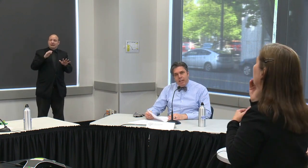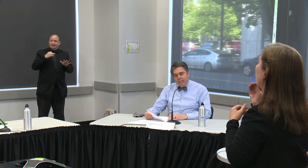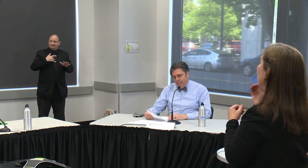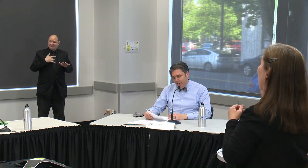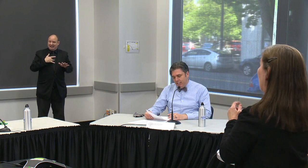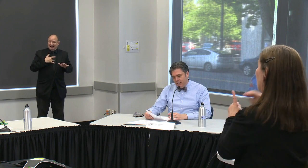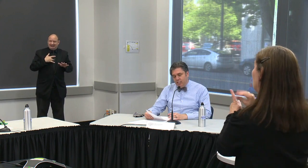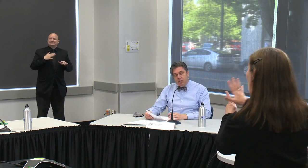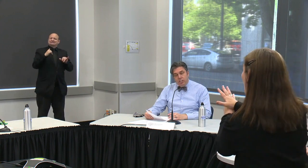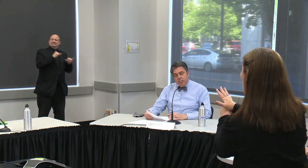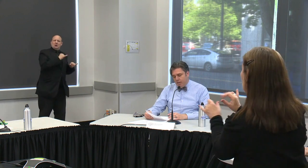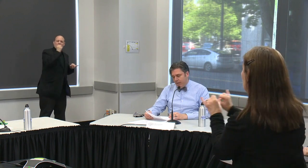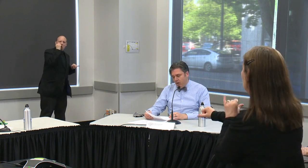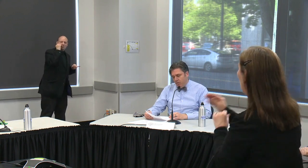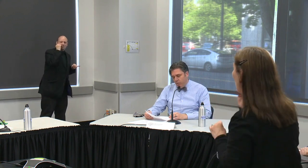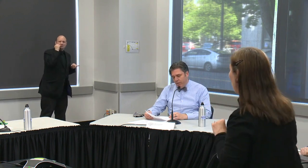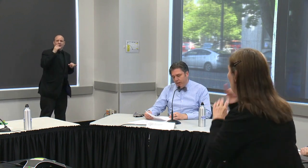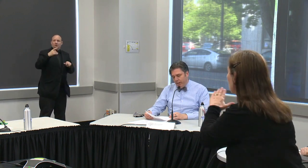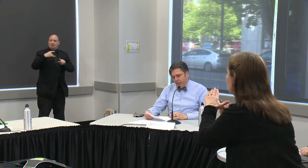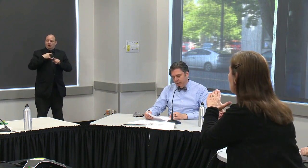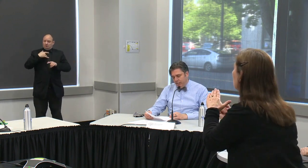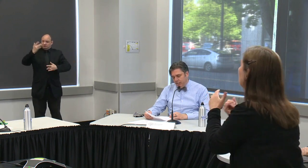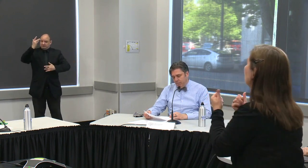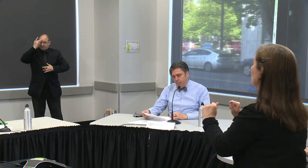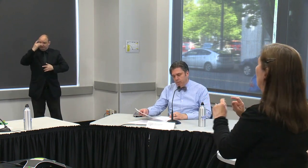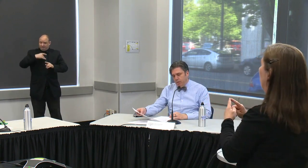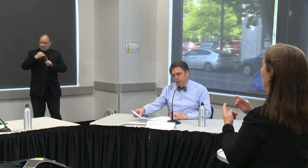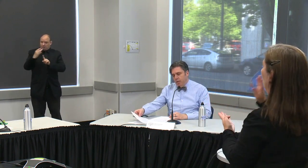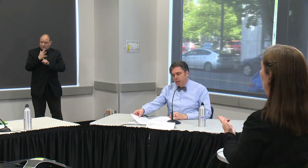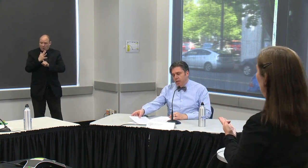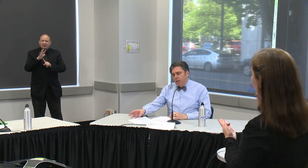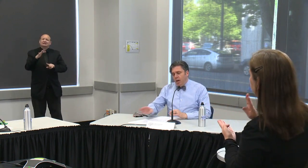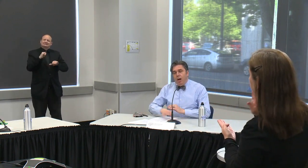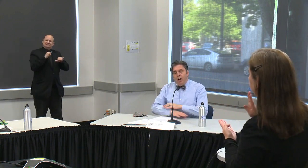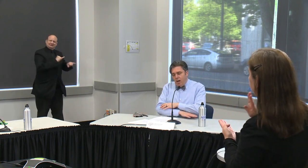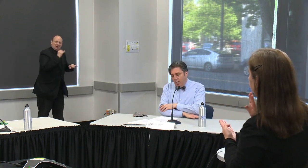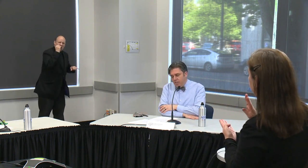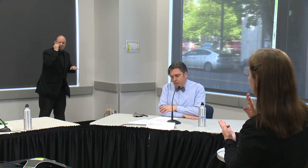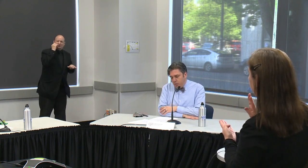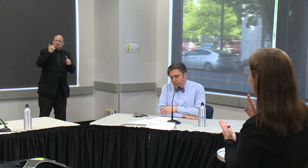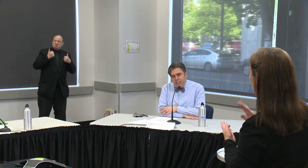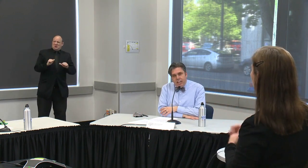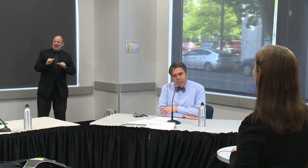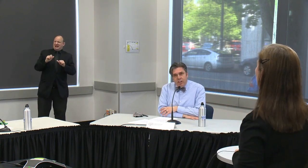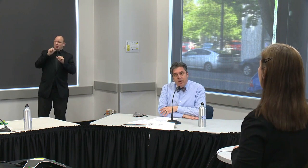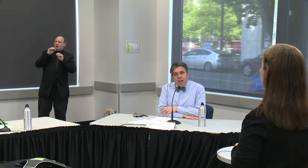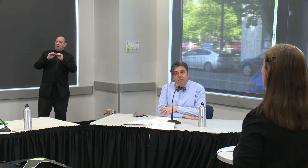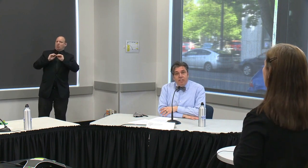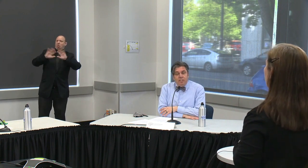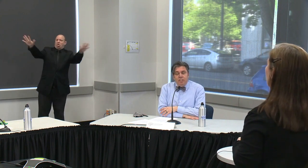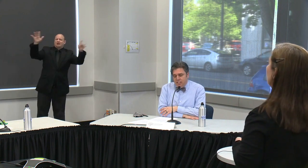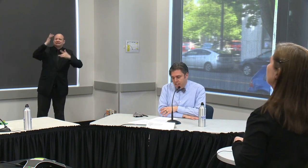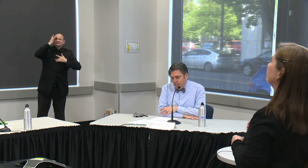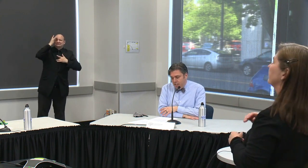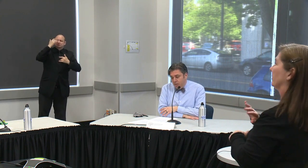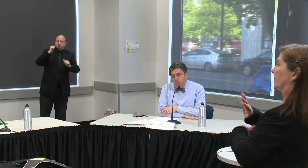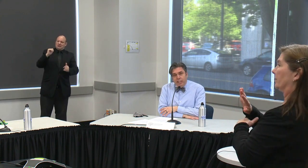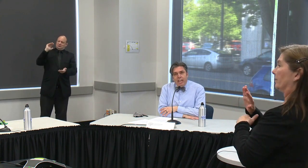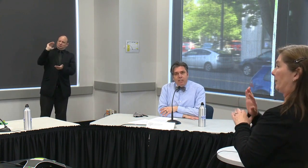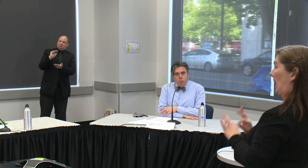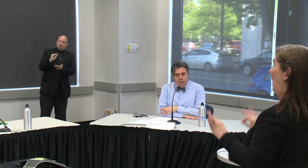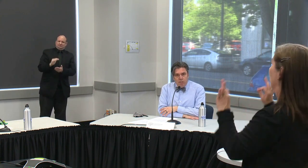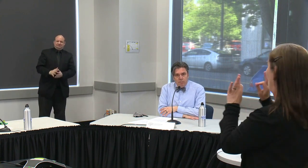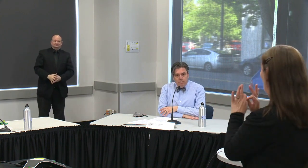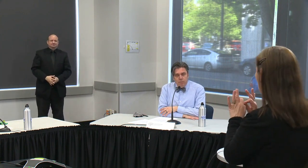prevent the spread and not see a surge that may overwhelm our healthcare system all of us working together our physical distancing